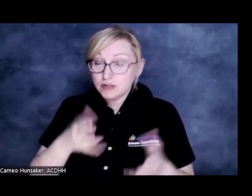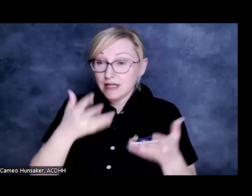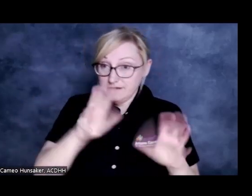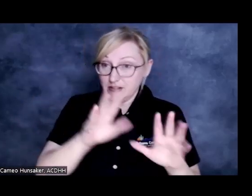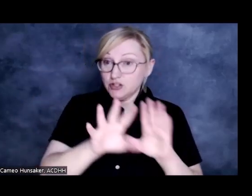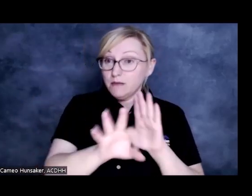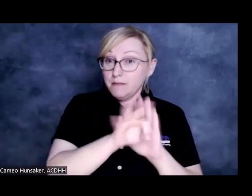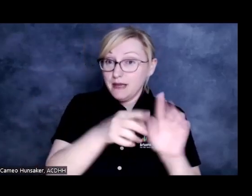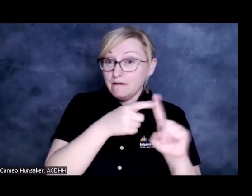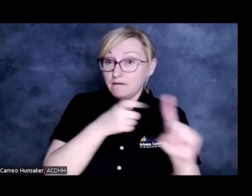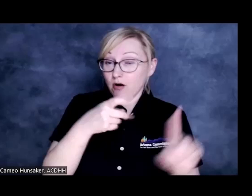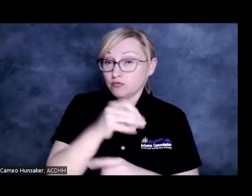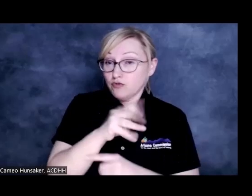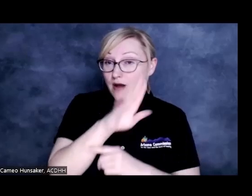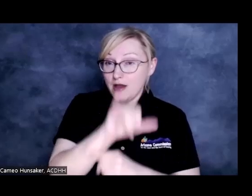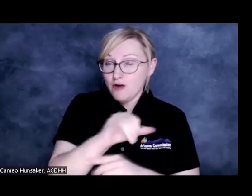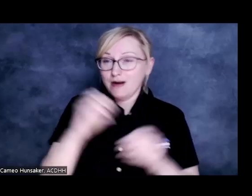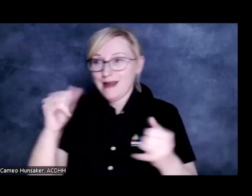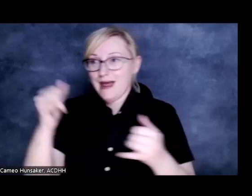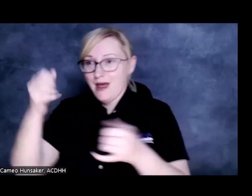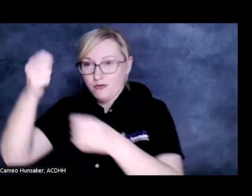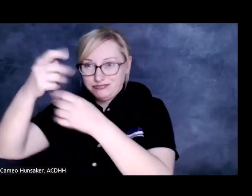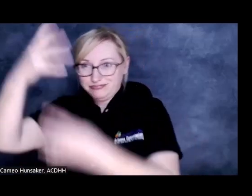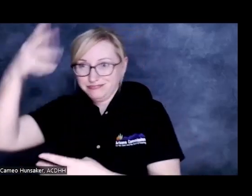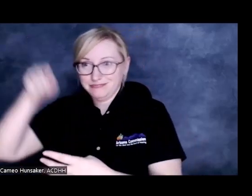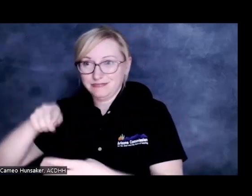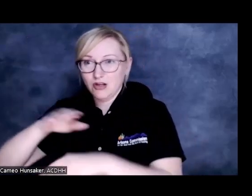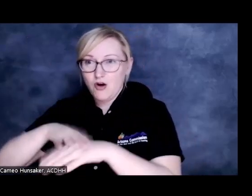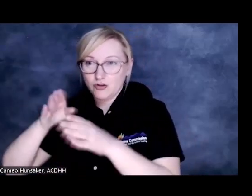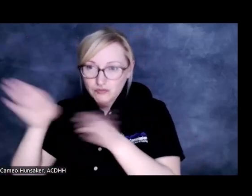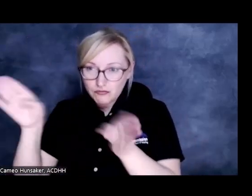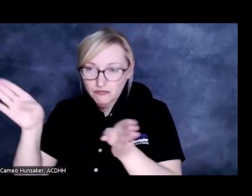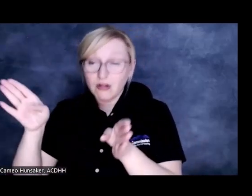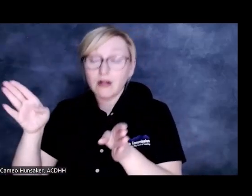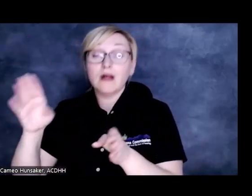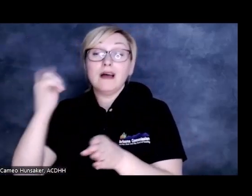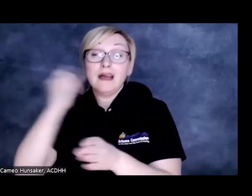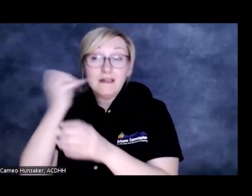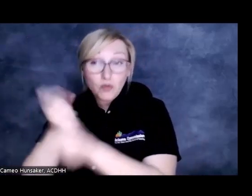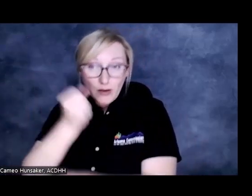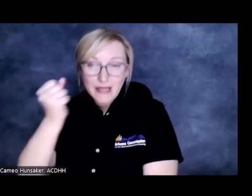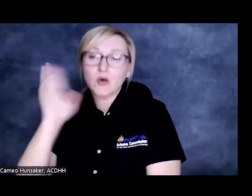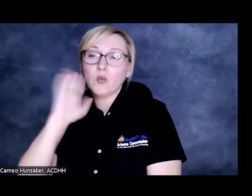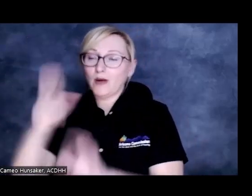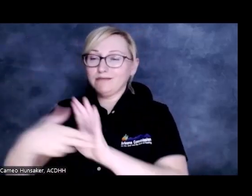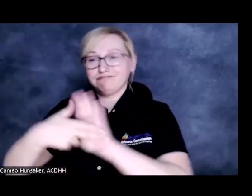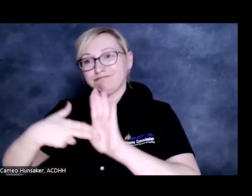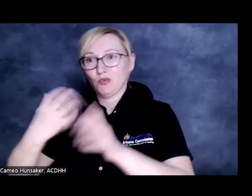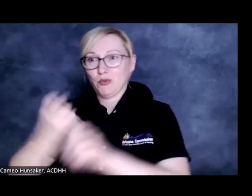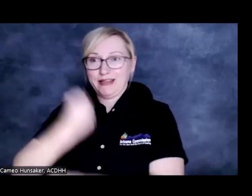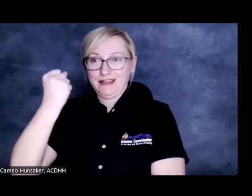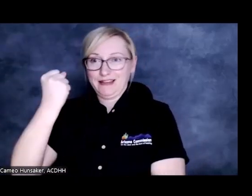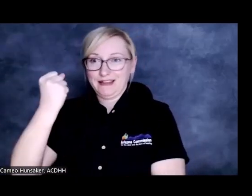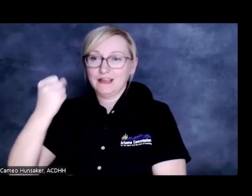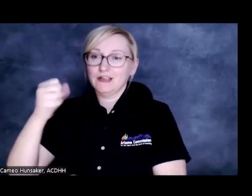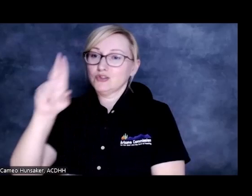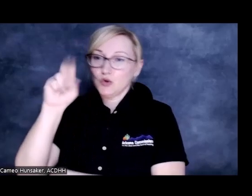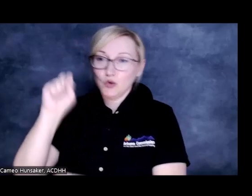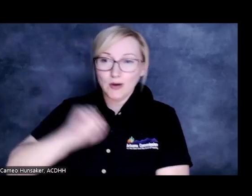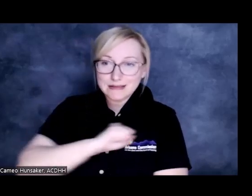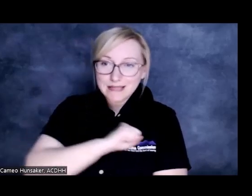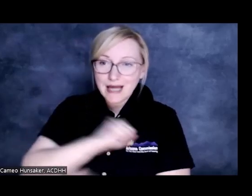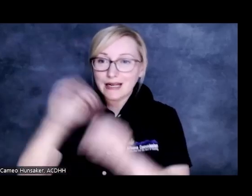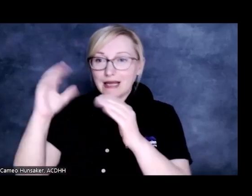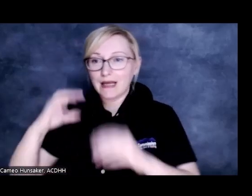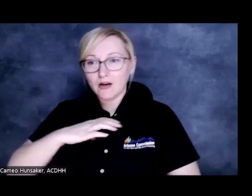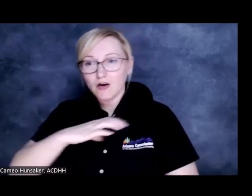those same offices to actually elect them into office. So U.S. Senate, Congress, Corporation Commissioner, state